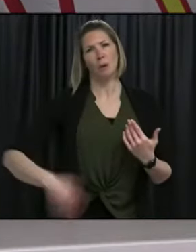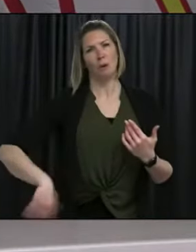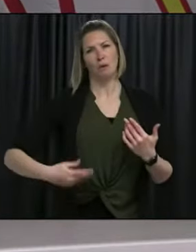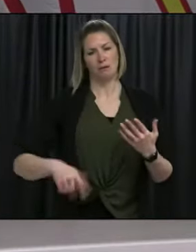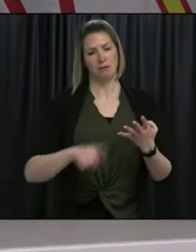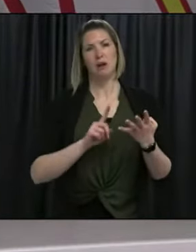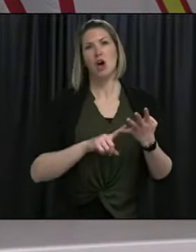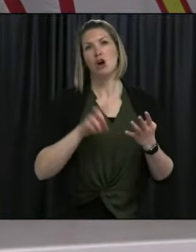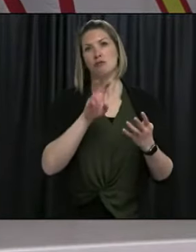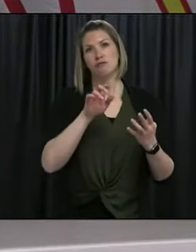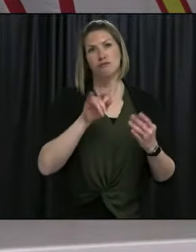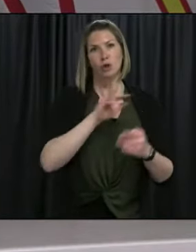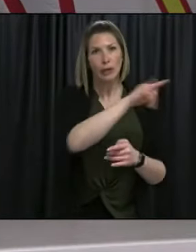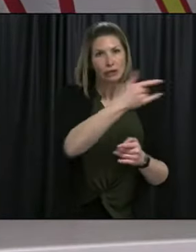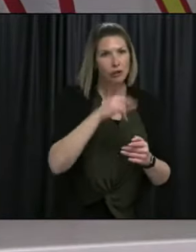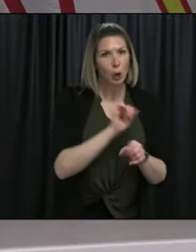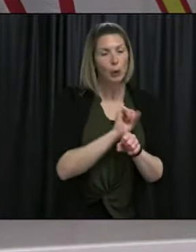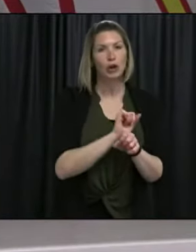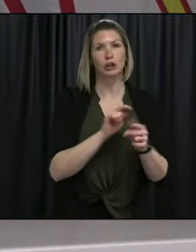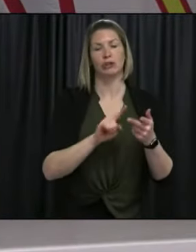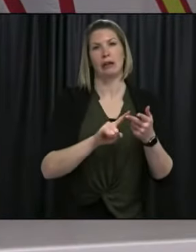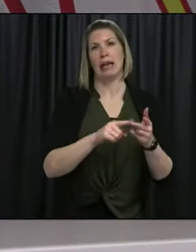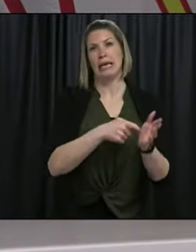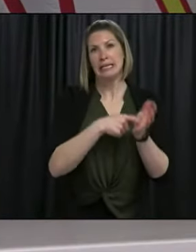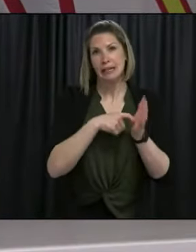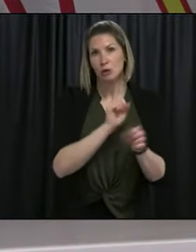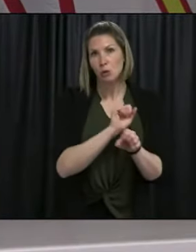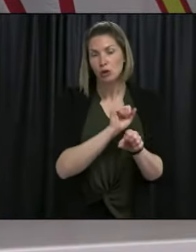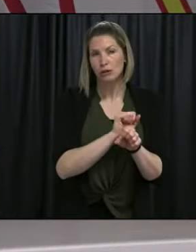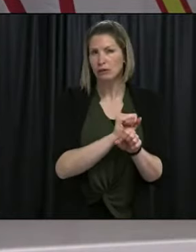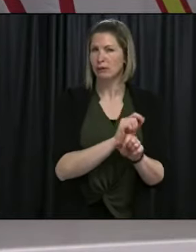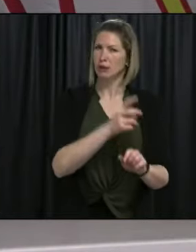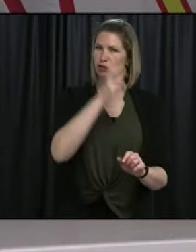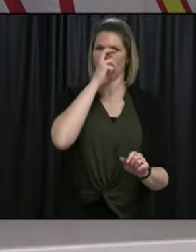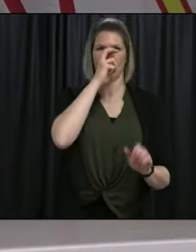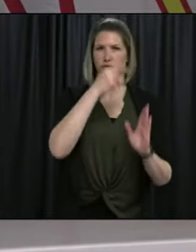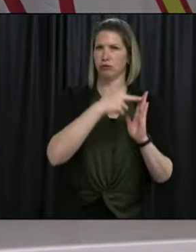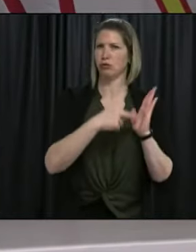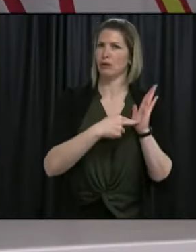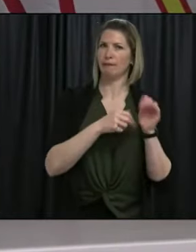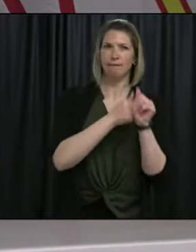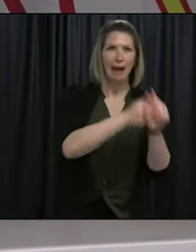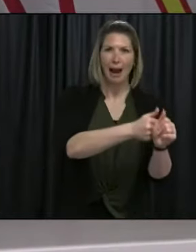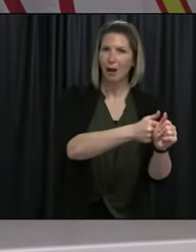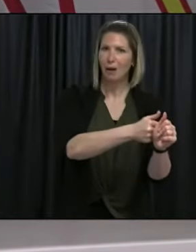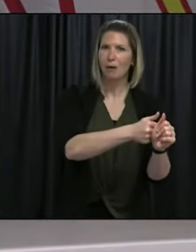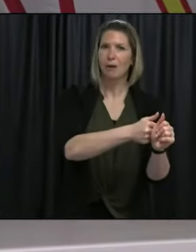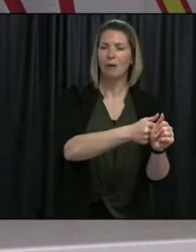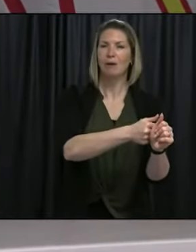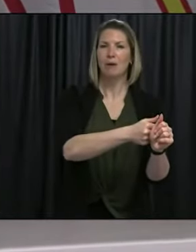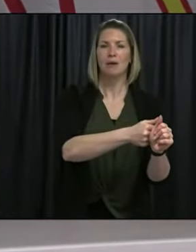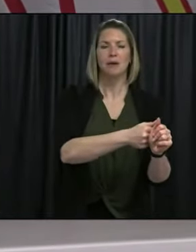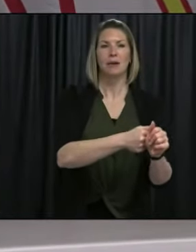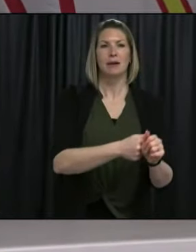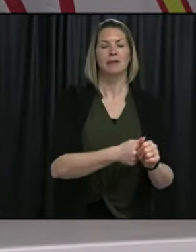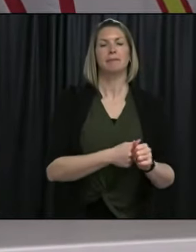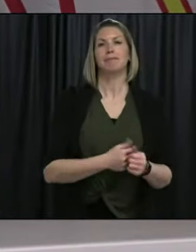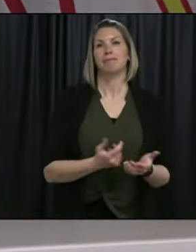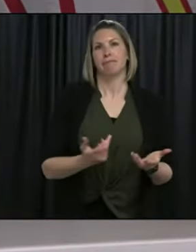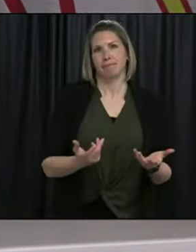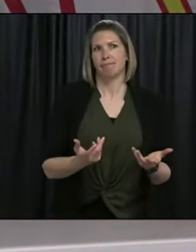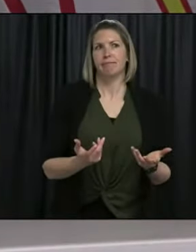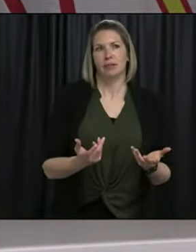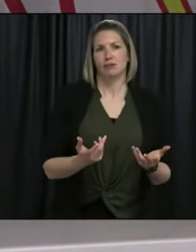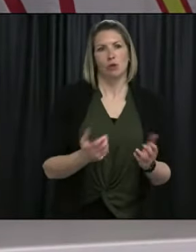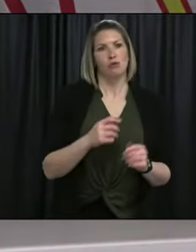rotational workers, essential workers, people who have to, essential workers who have to go to work. And then as well, you know,